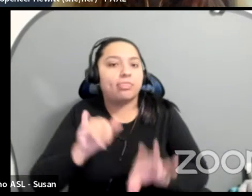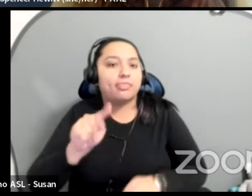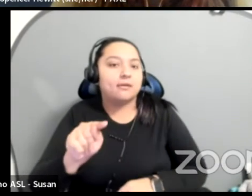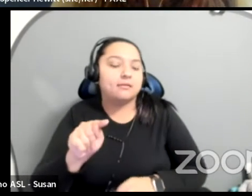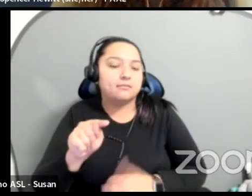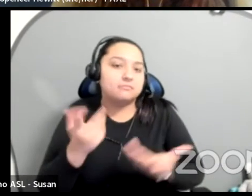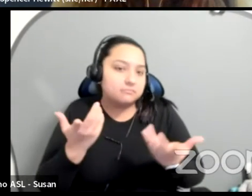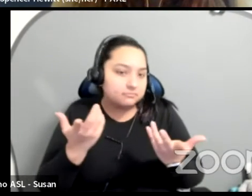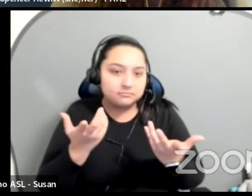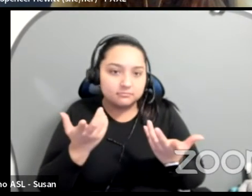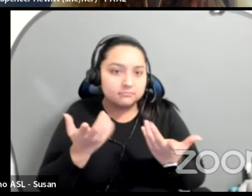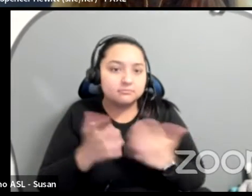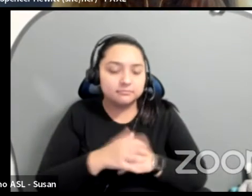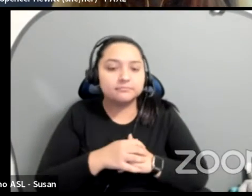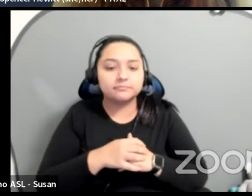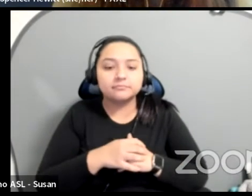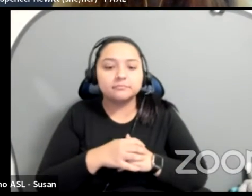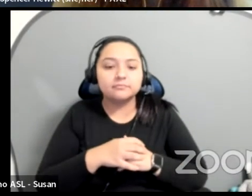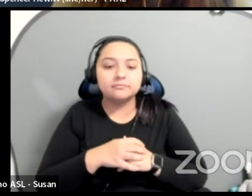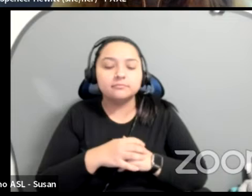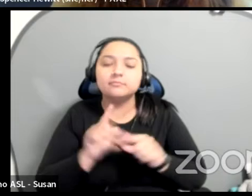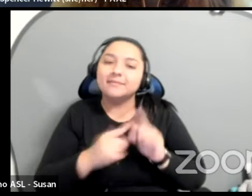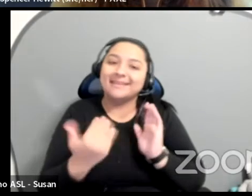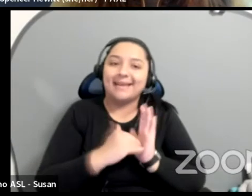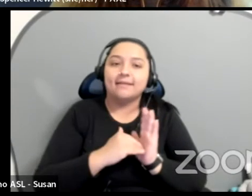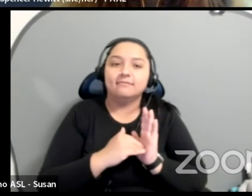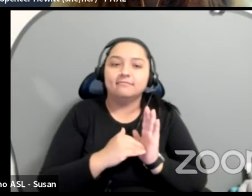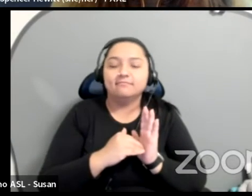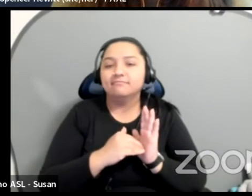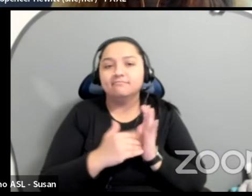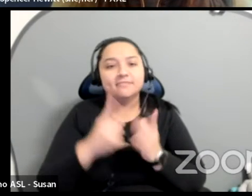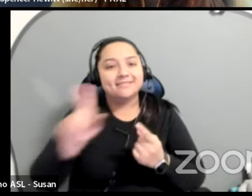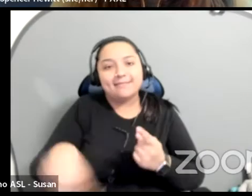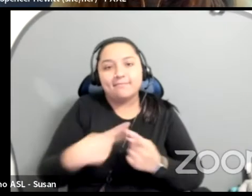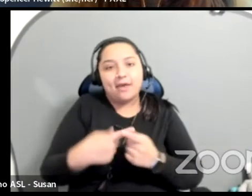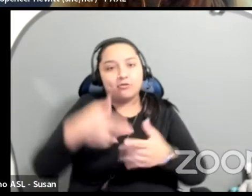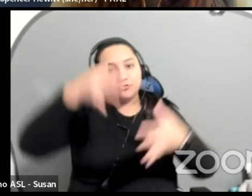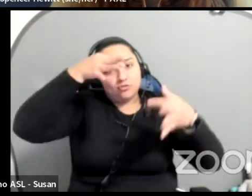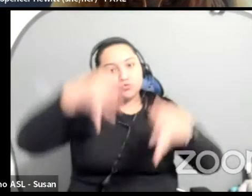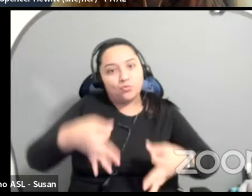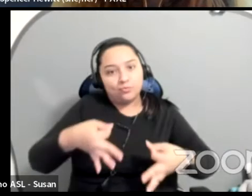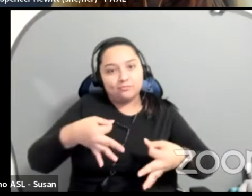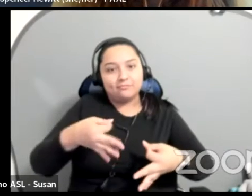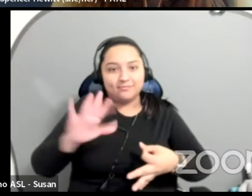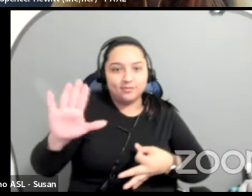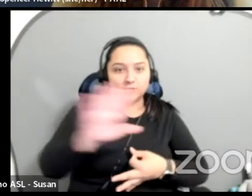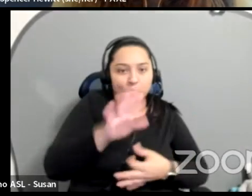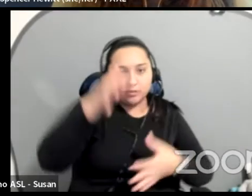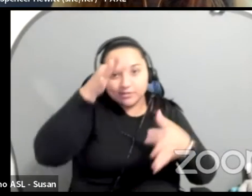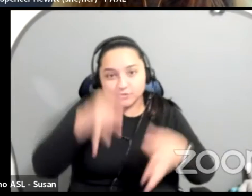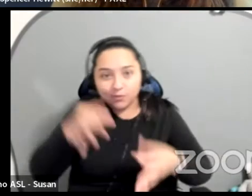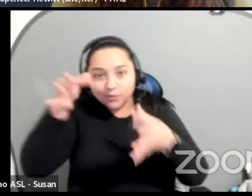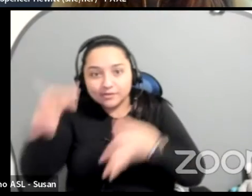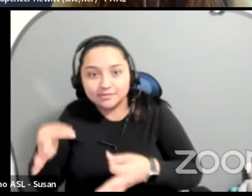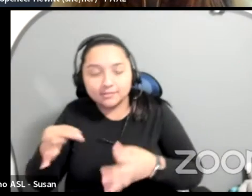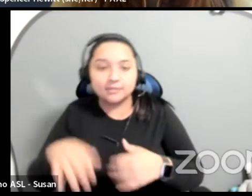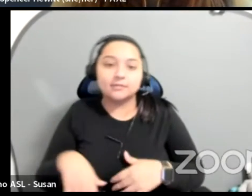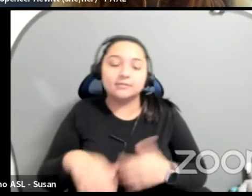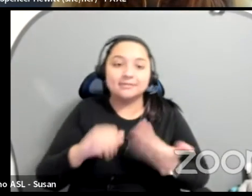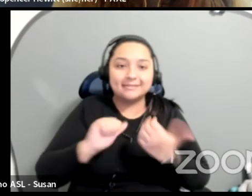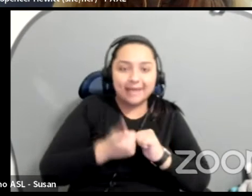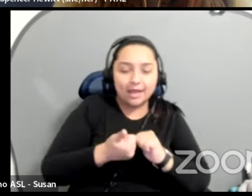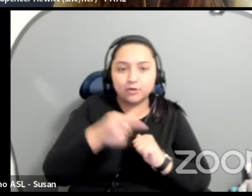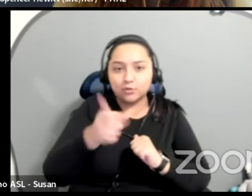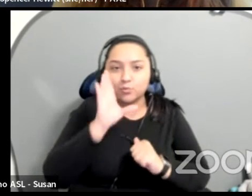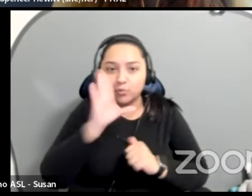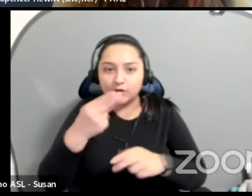this. But once again, it's all about the choices, right? The people, time and money, how you're going to allocate your resources